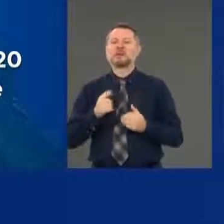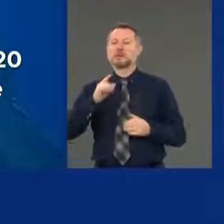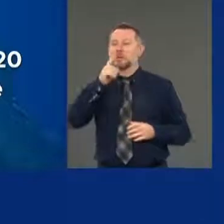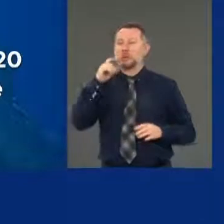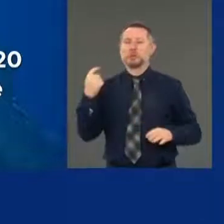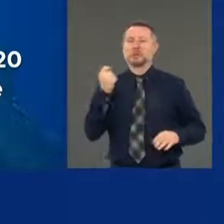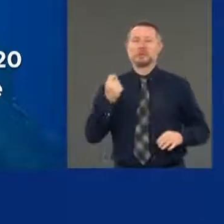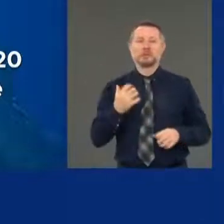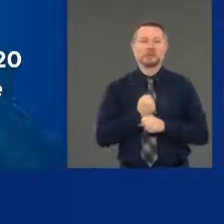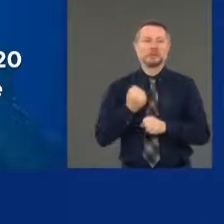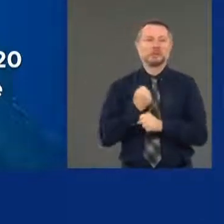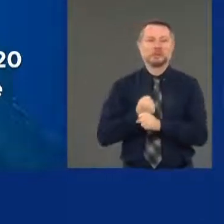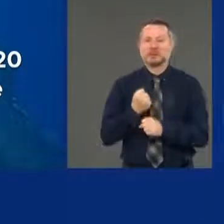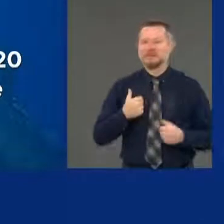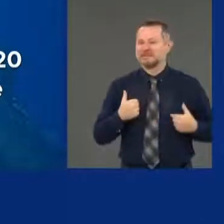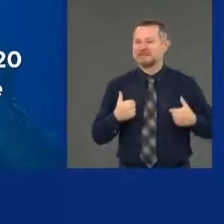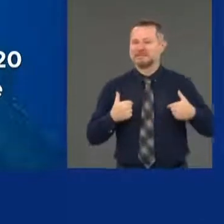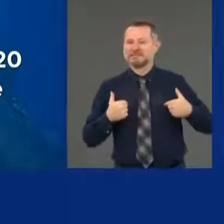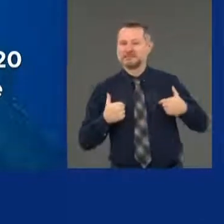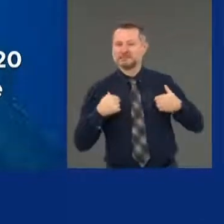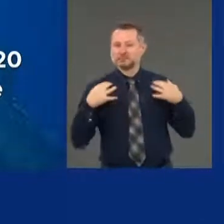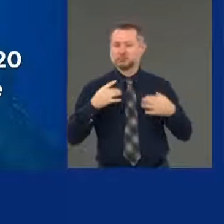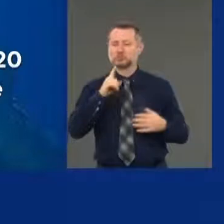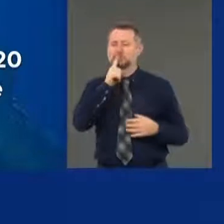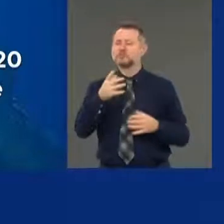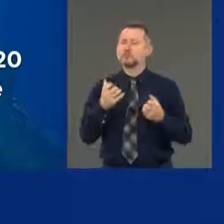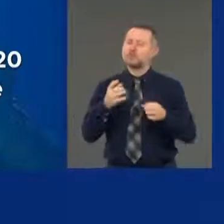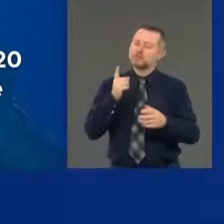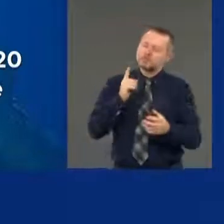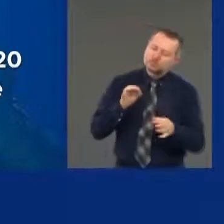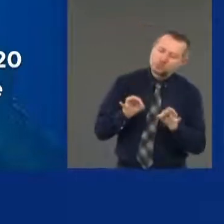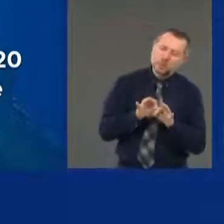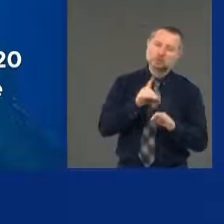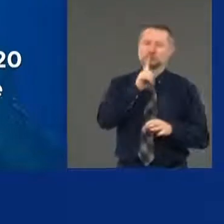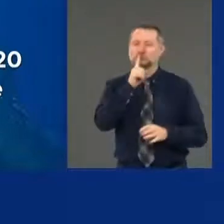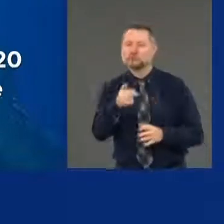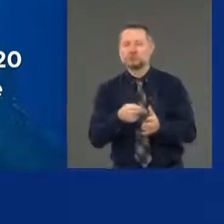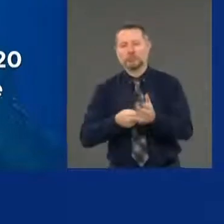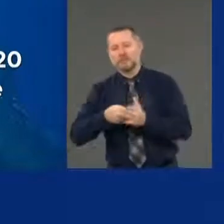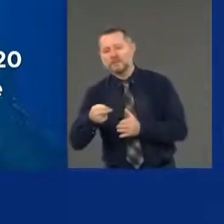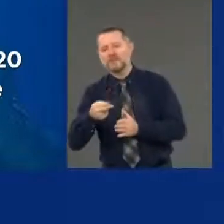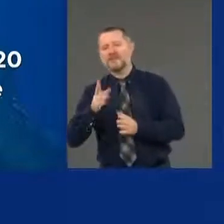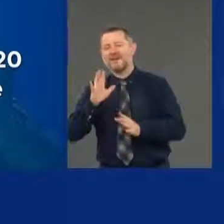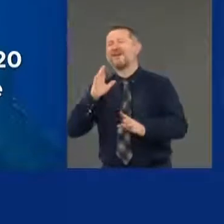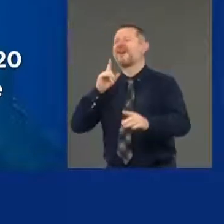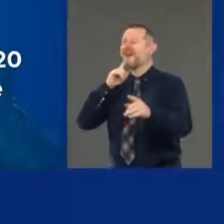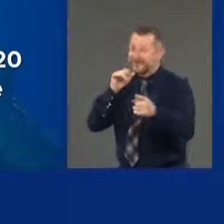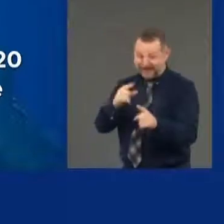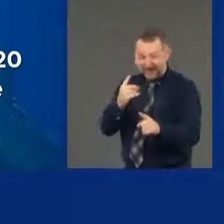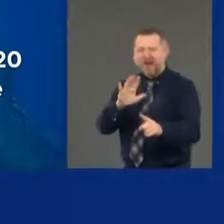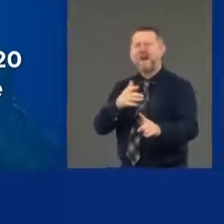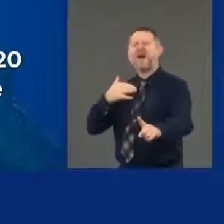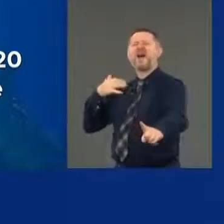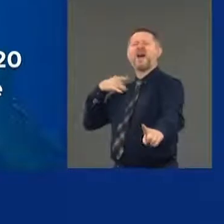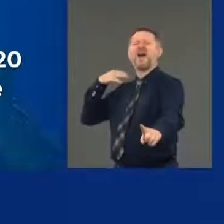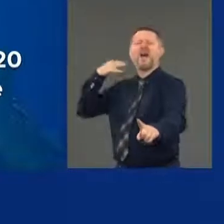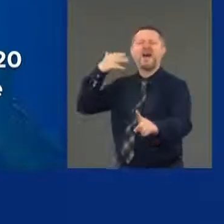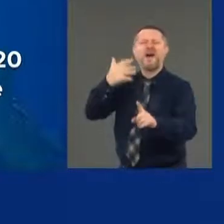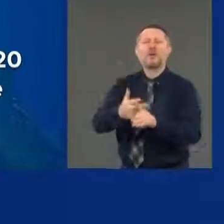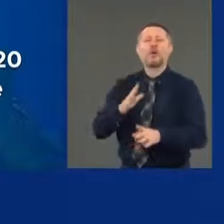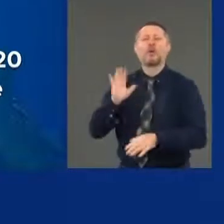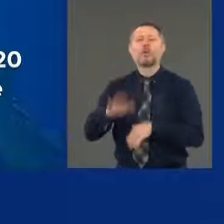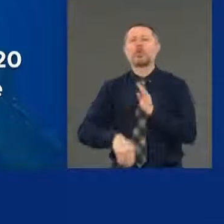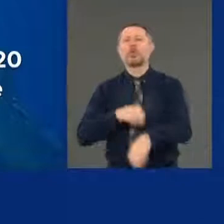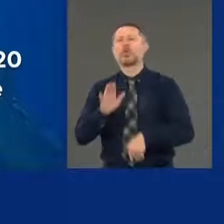real discussion to have that has been a long time coming and is long overdue. How do we